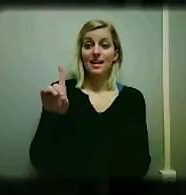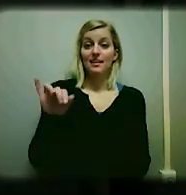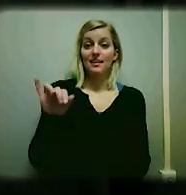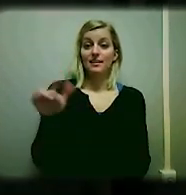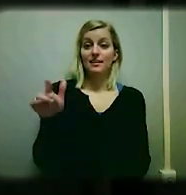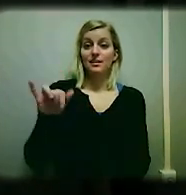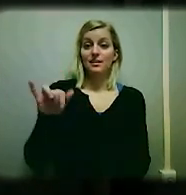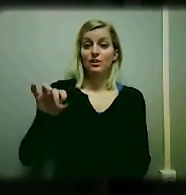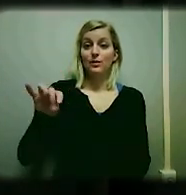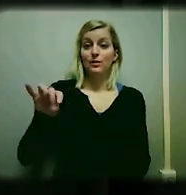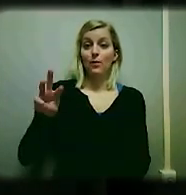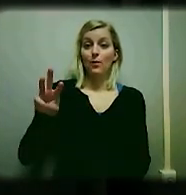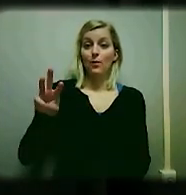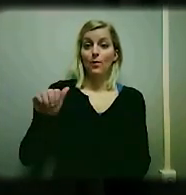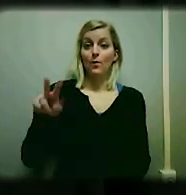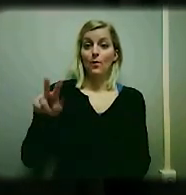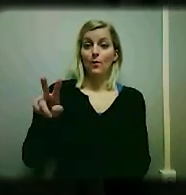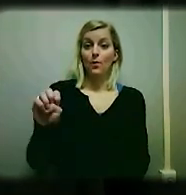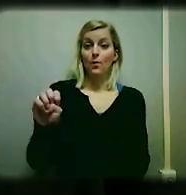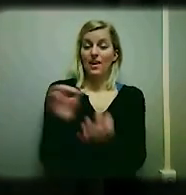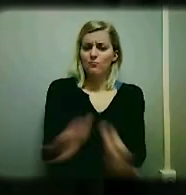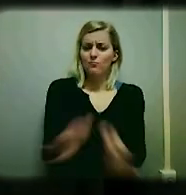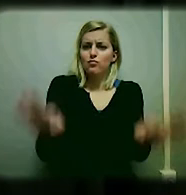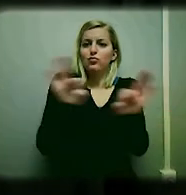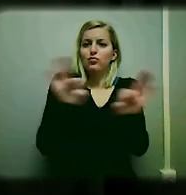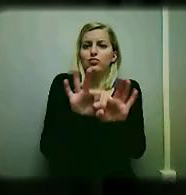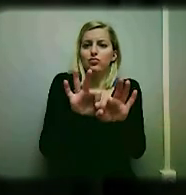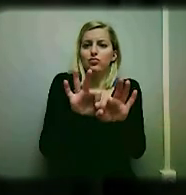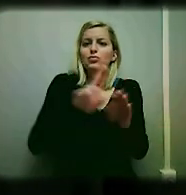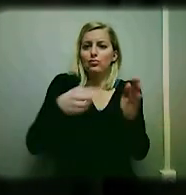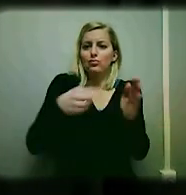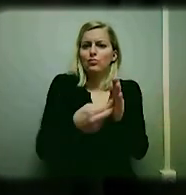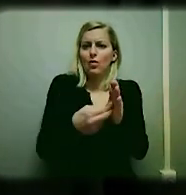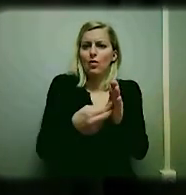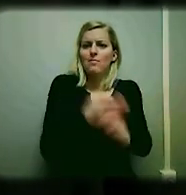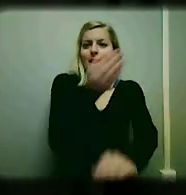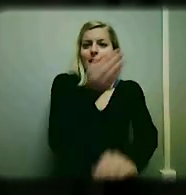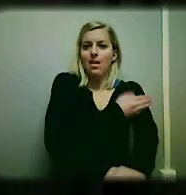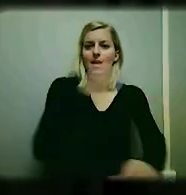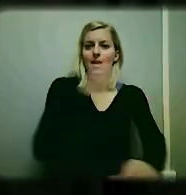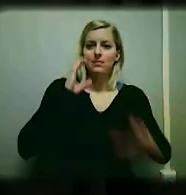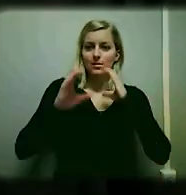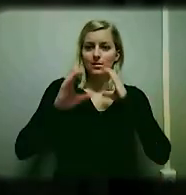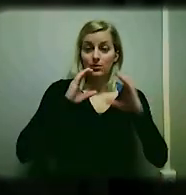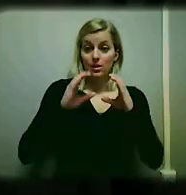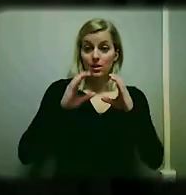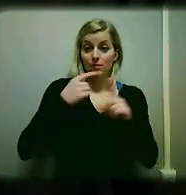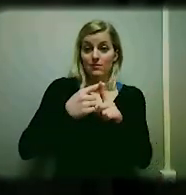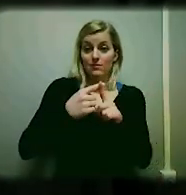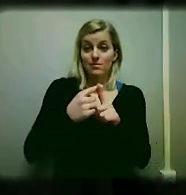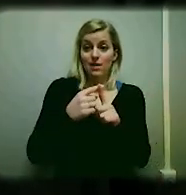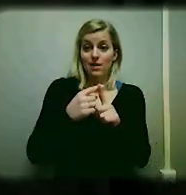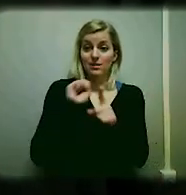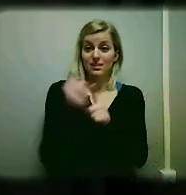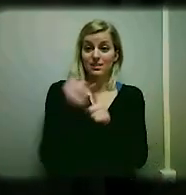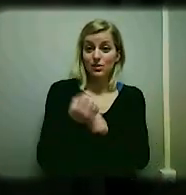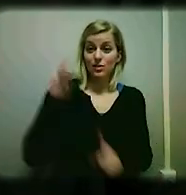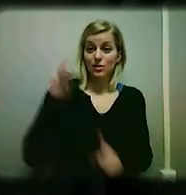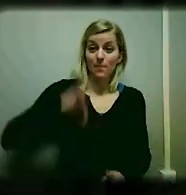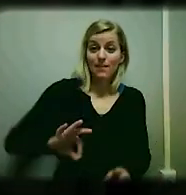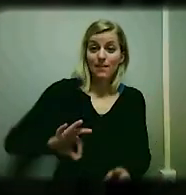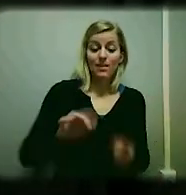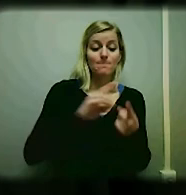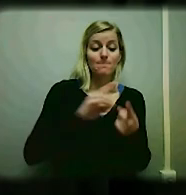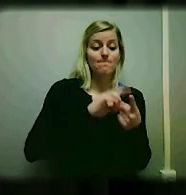DigiWave personal communication systems play a key role in enhancing communication and proves beneficial in situations such as speaker or